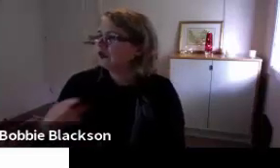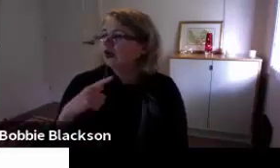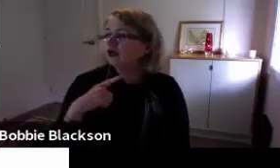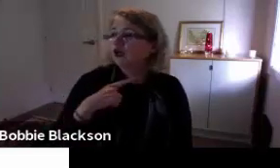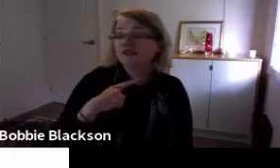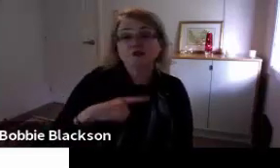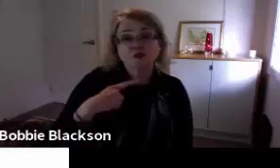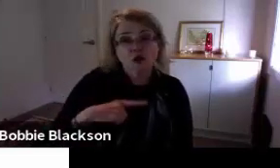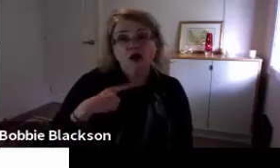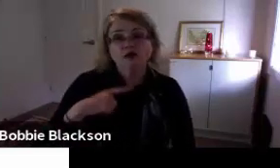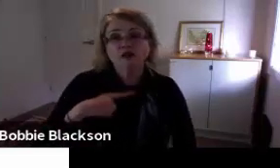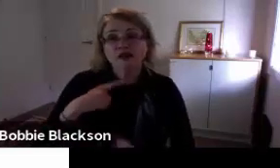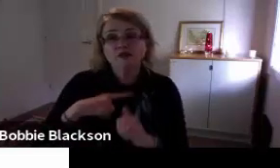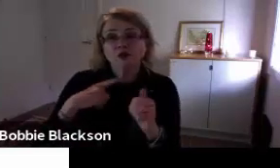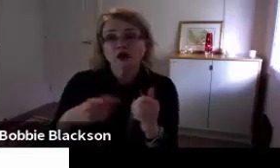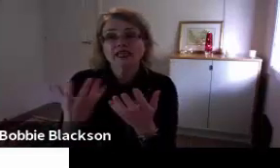to happen all at once.